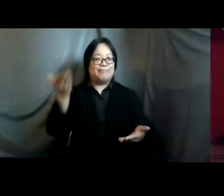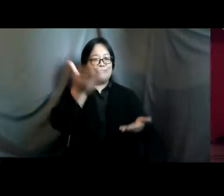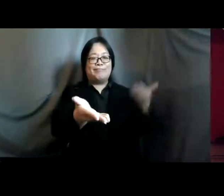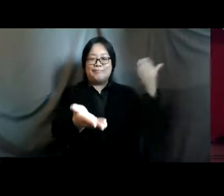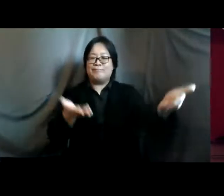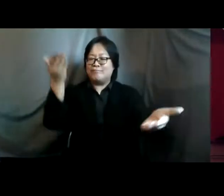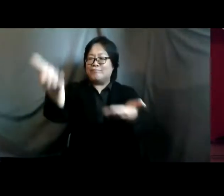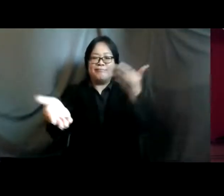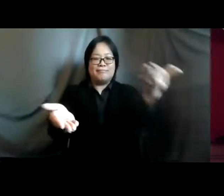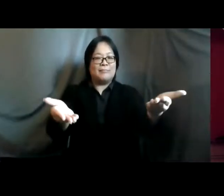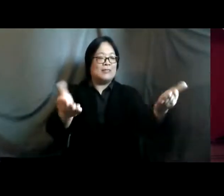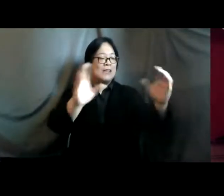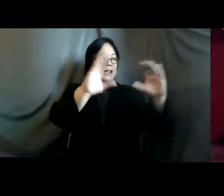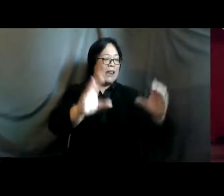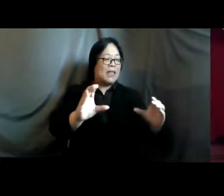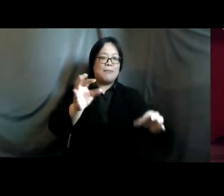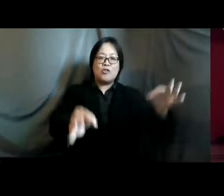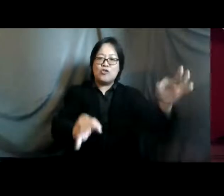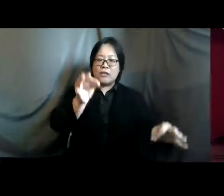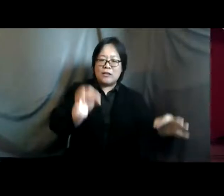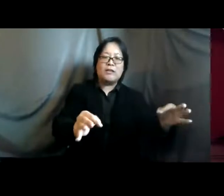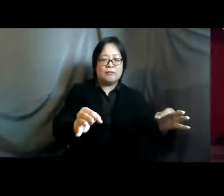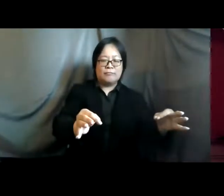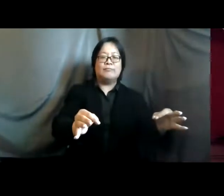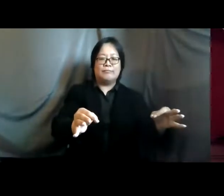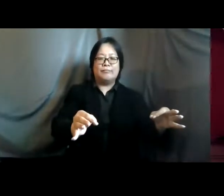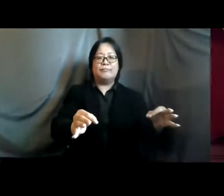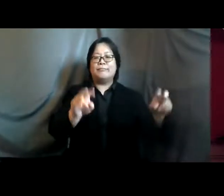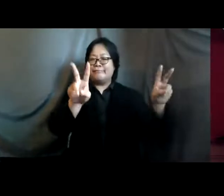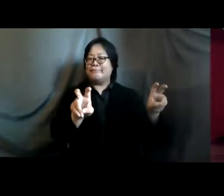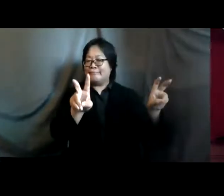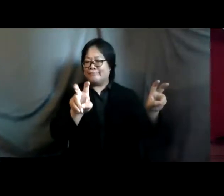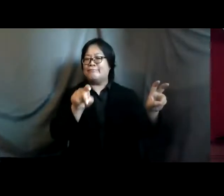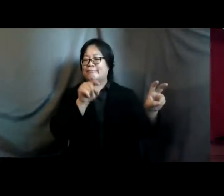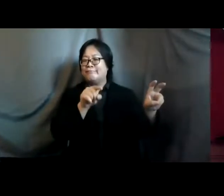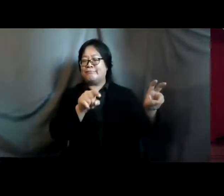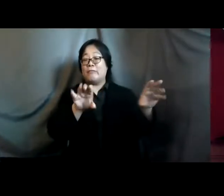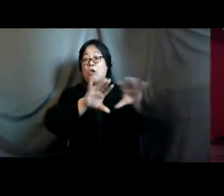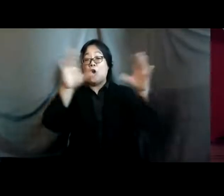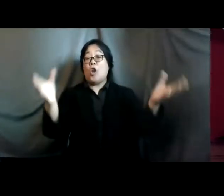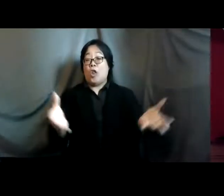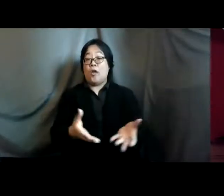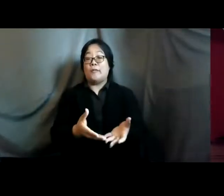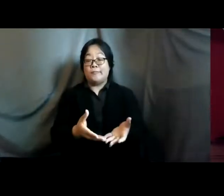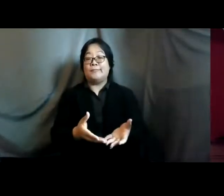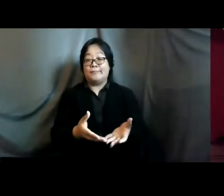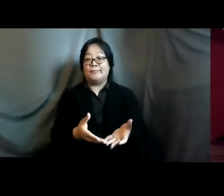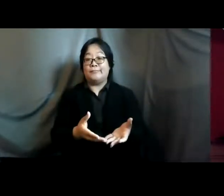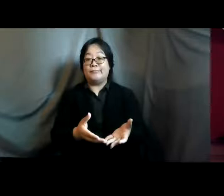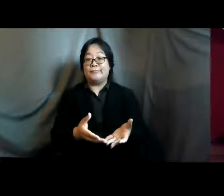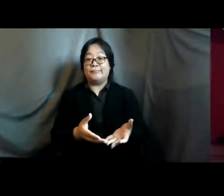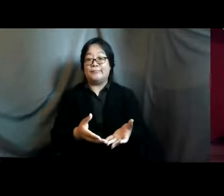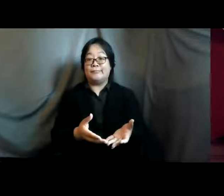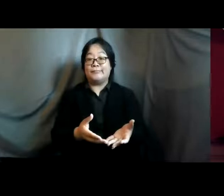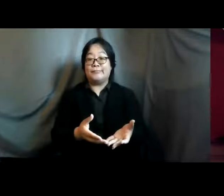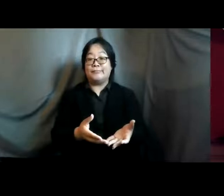uh climate justice is a deeply rooted uh theme that definitely in the global south that uh the global south is uh